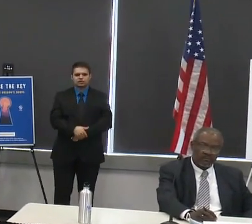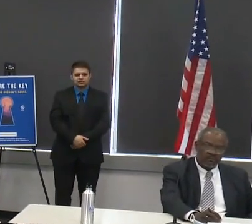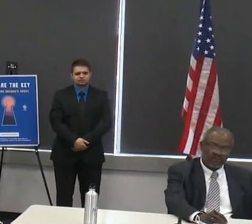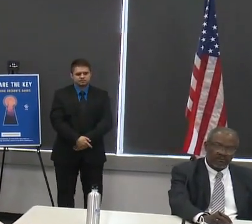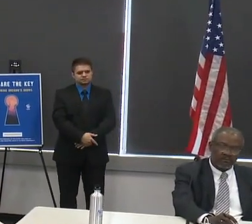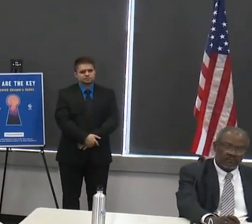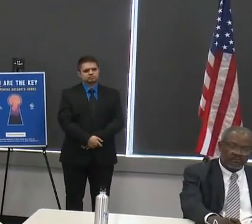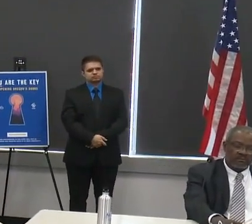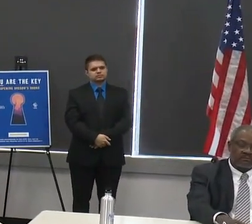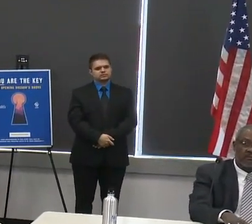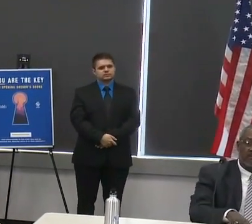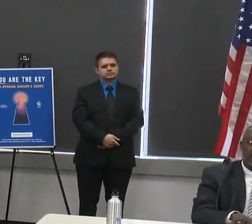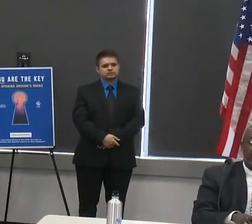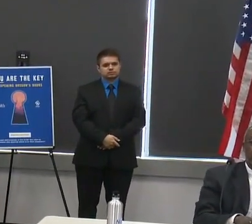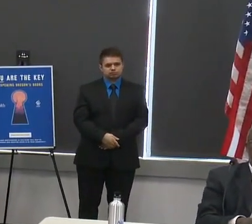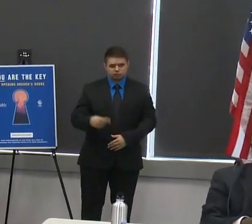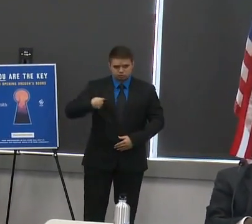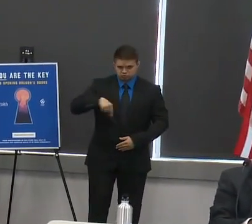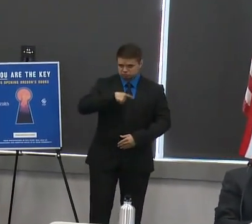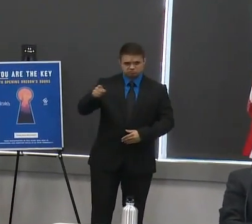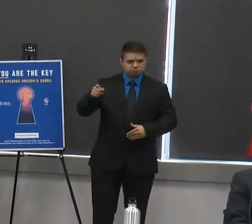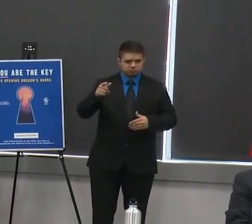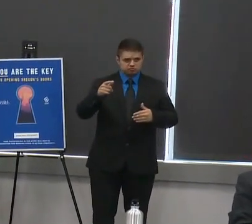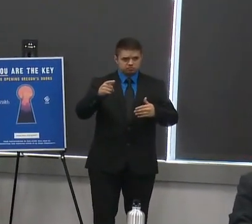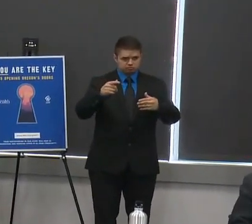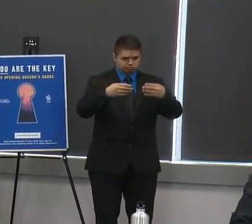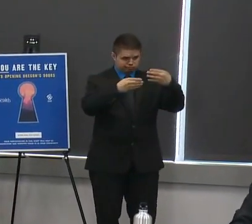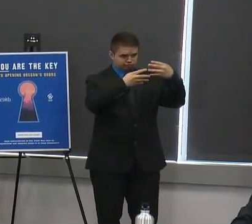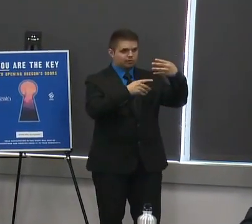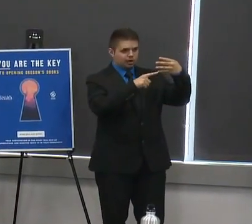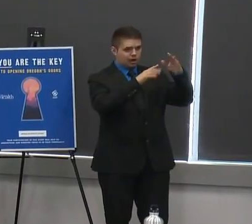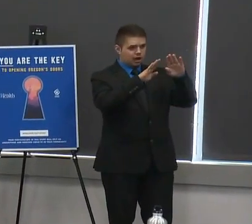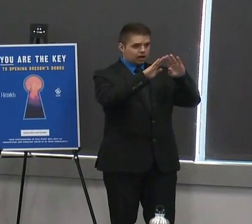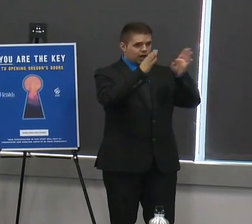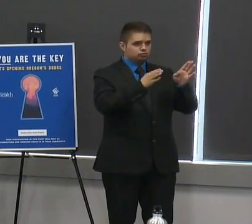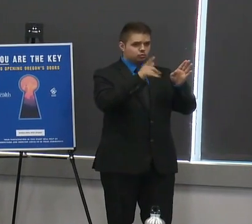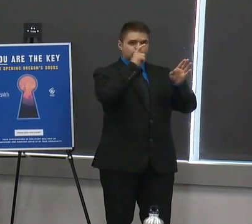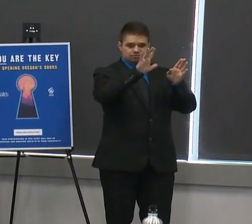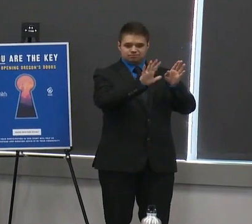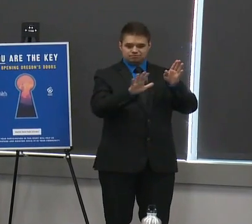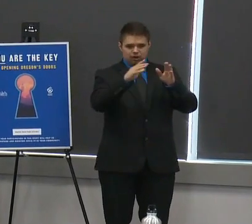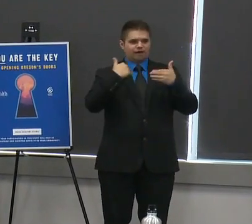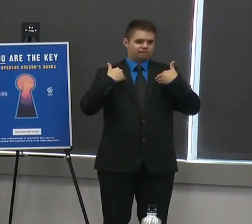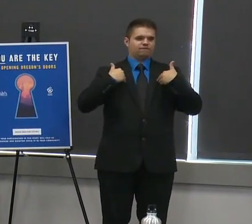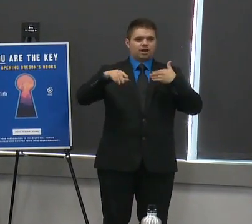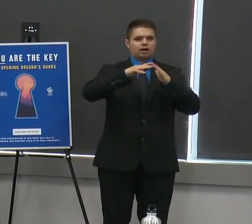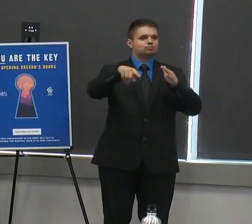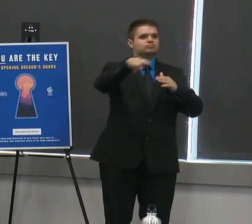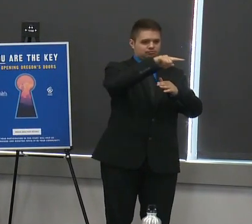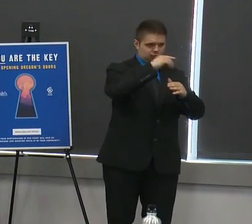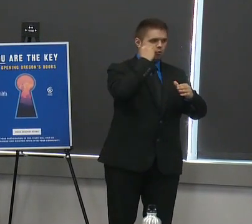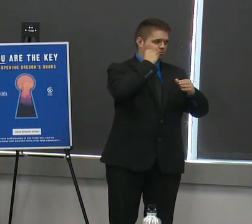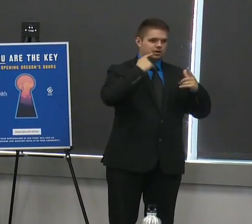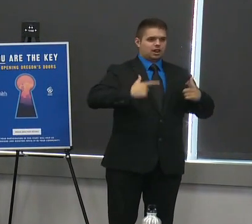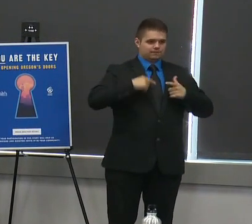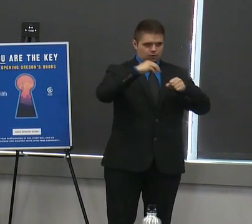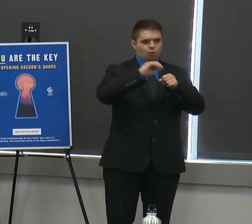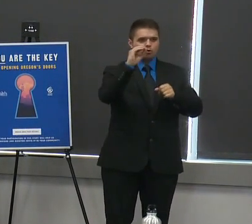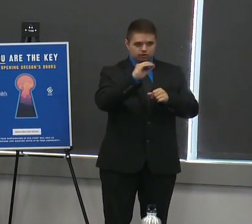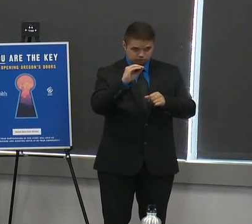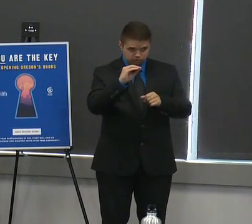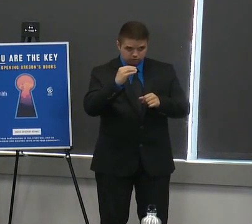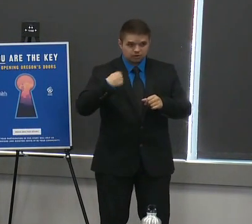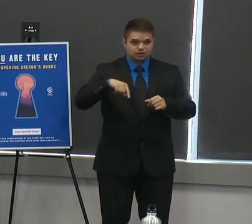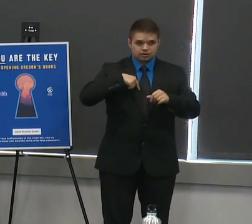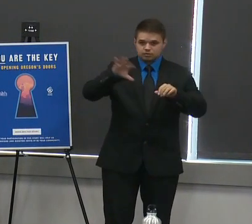be identified from a list of households throughout oregon with overrepresentation for communities of color latinx and